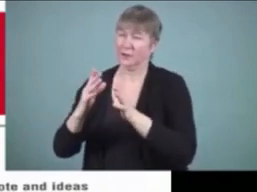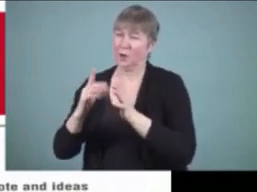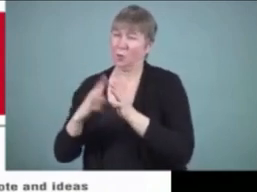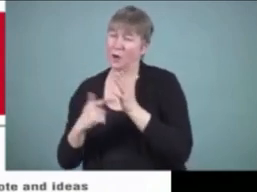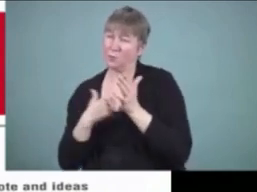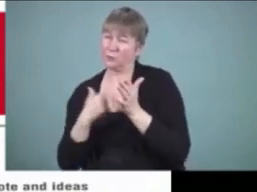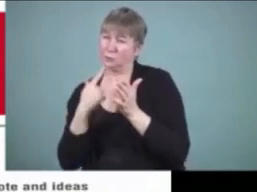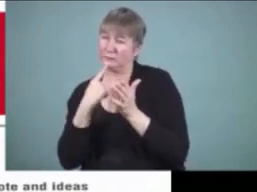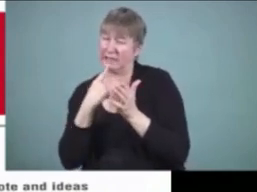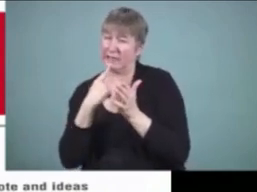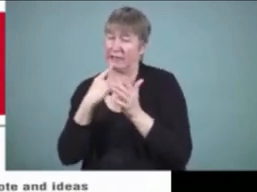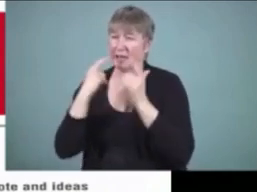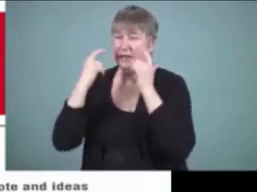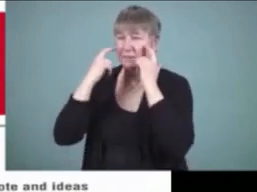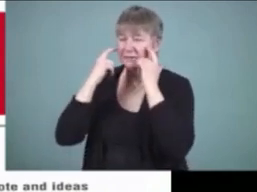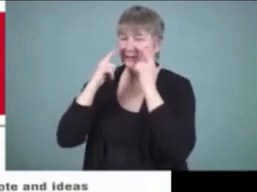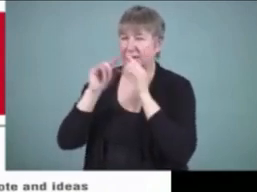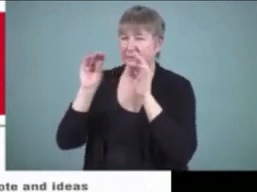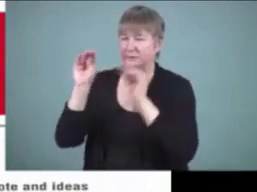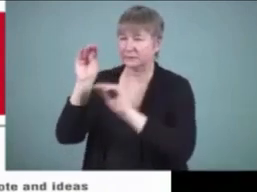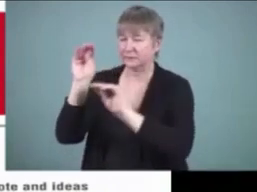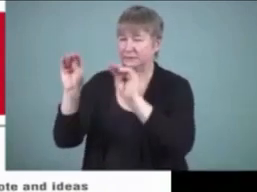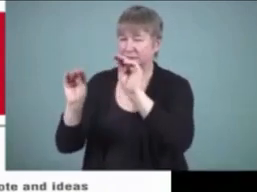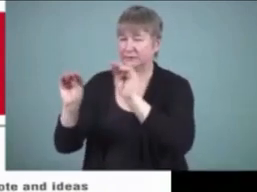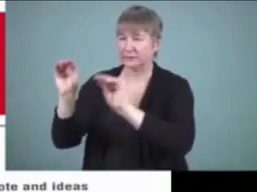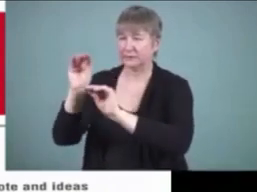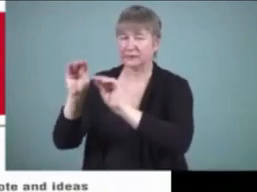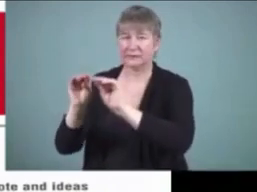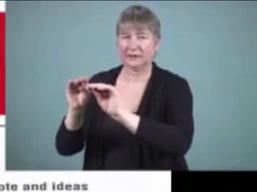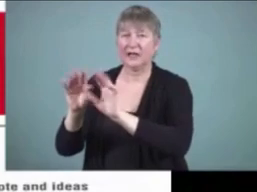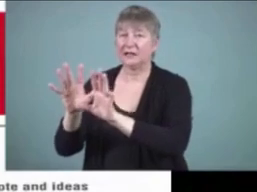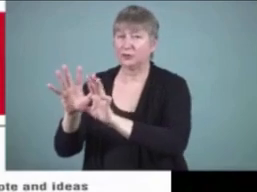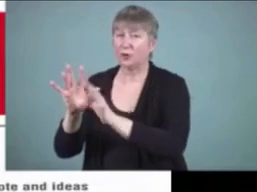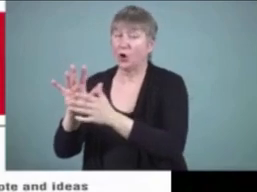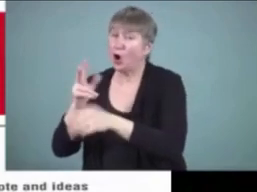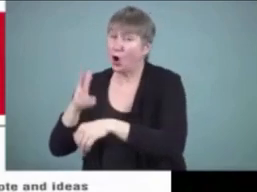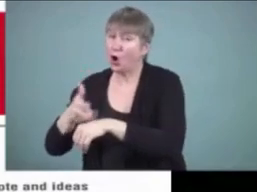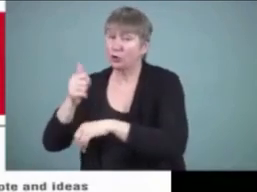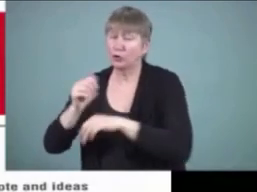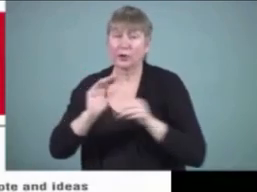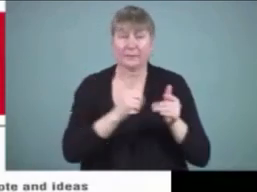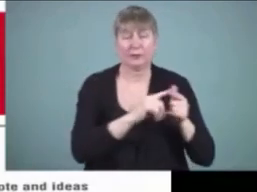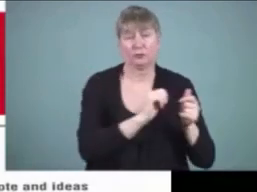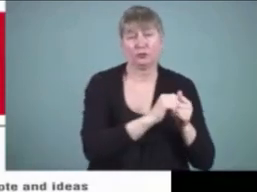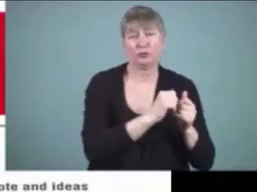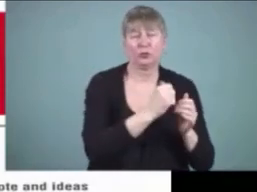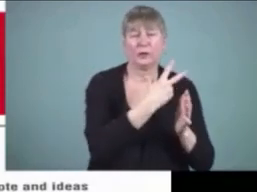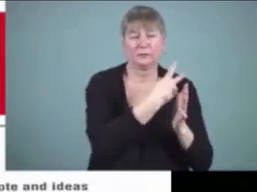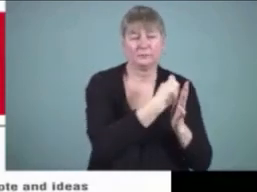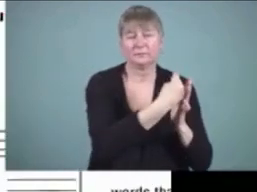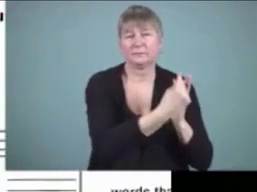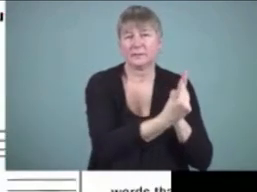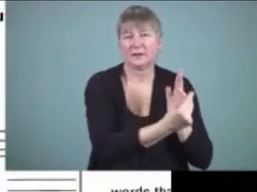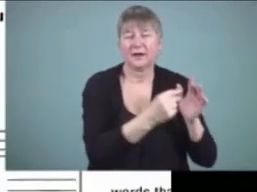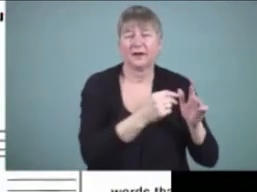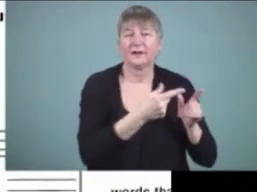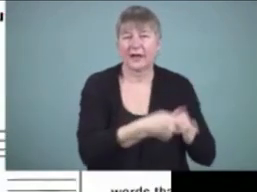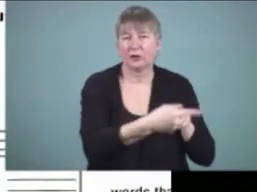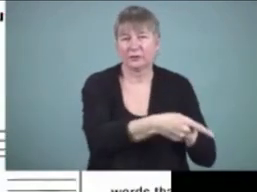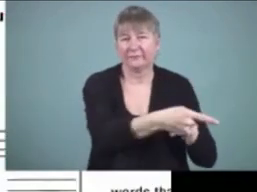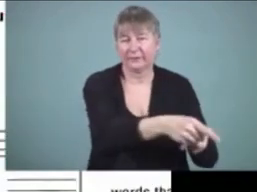and make sense in an expository piece of writing than it is in a narrative and in the next slide